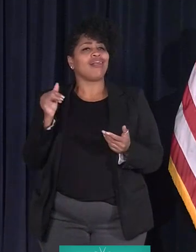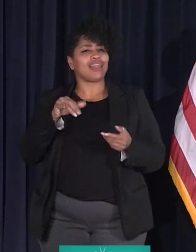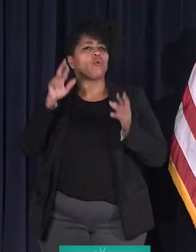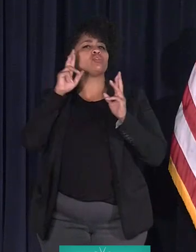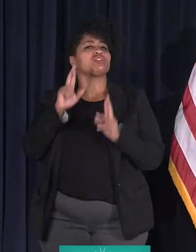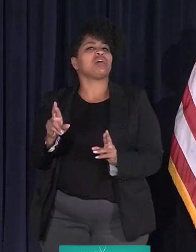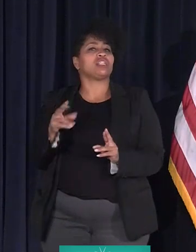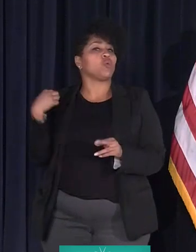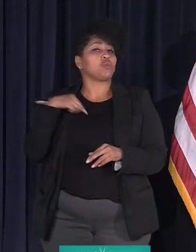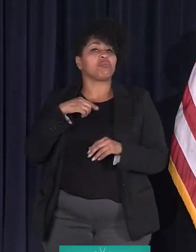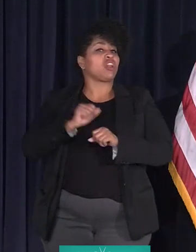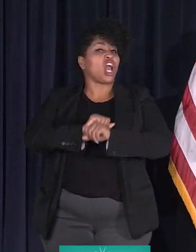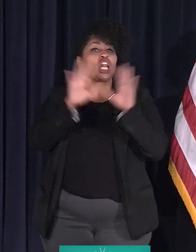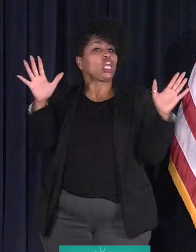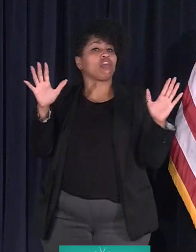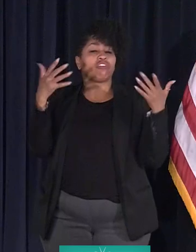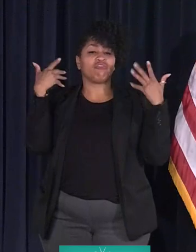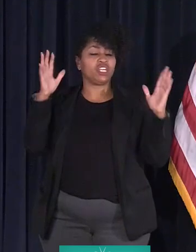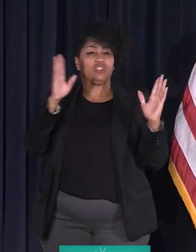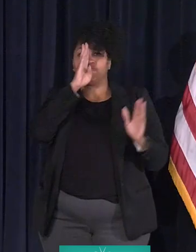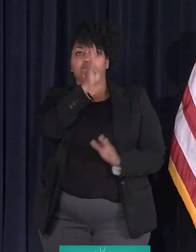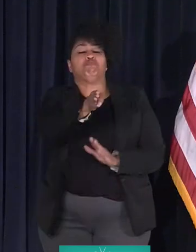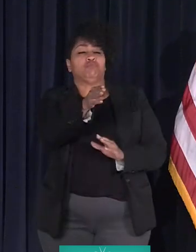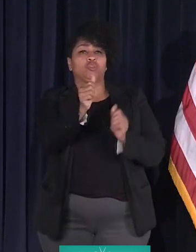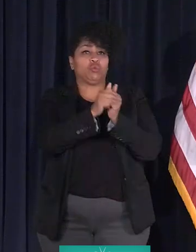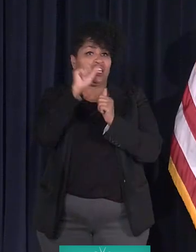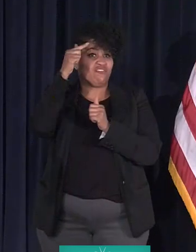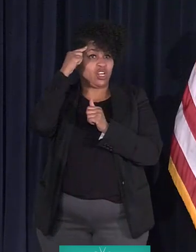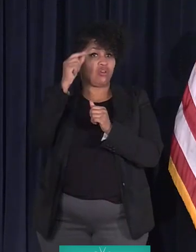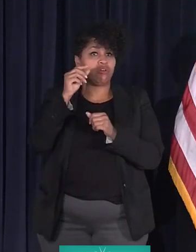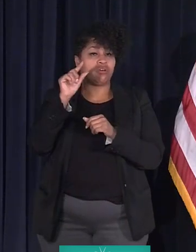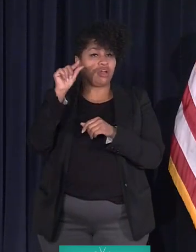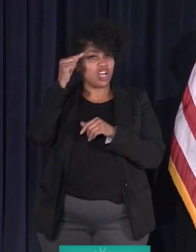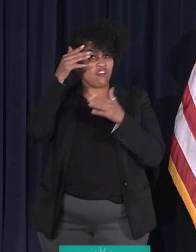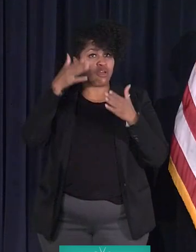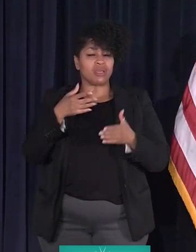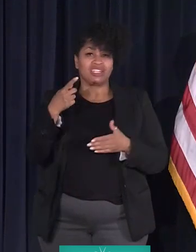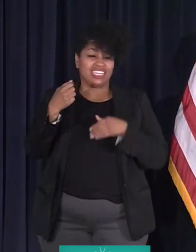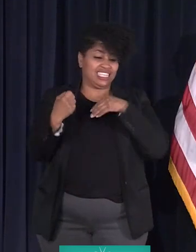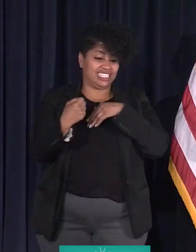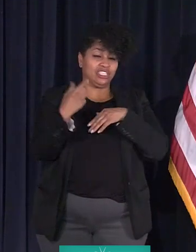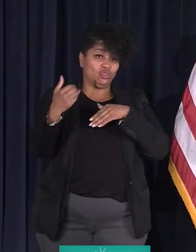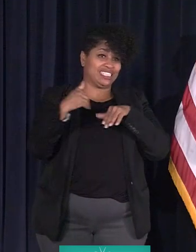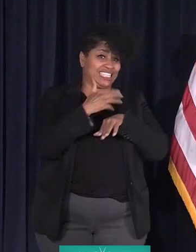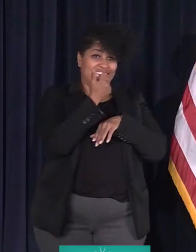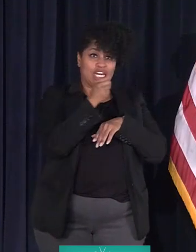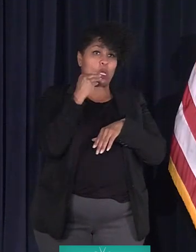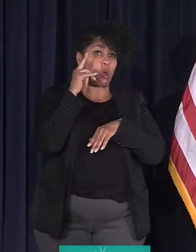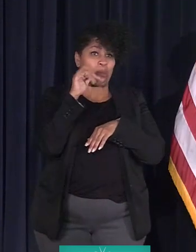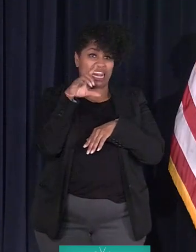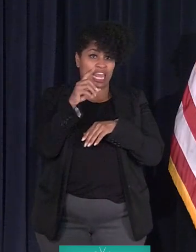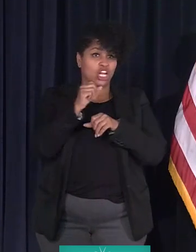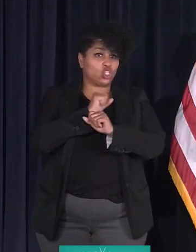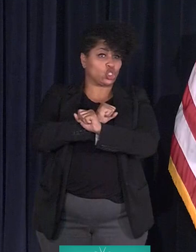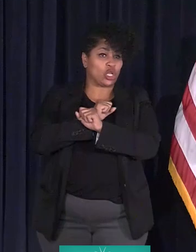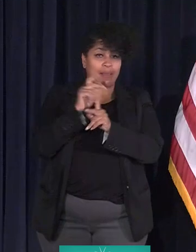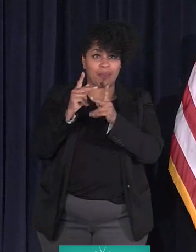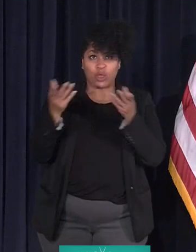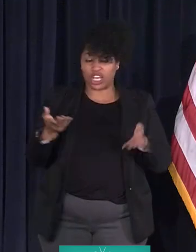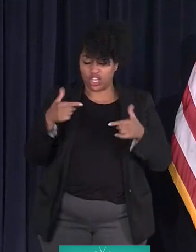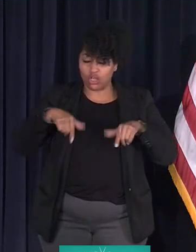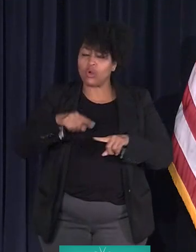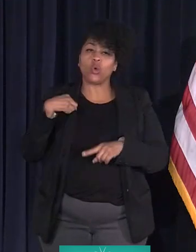clear with the federal government that if they send any homeland security people in here, that